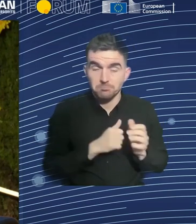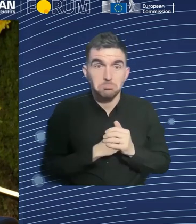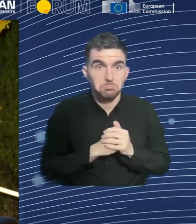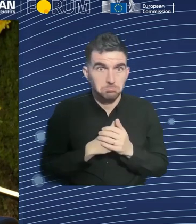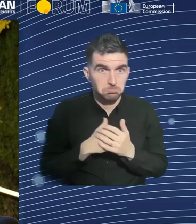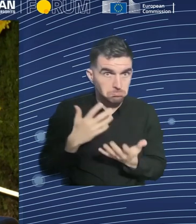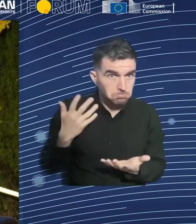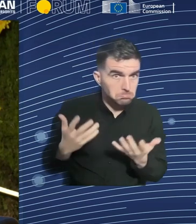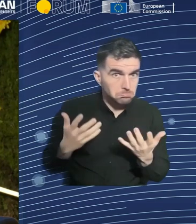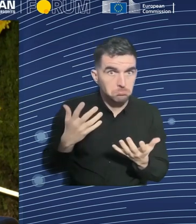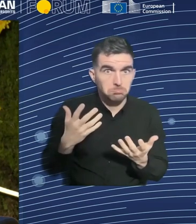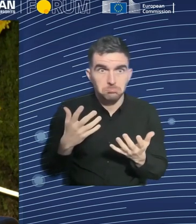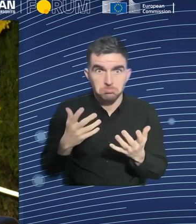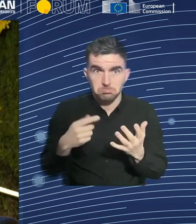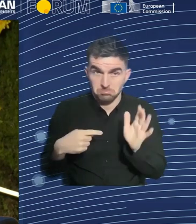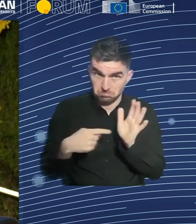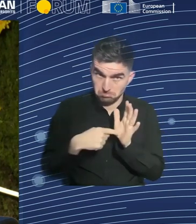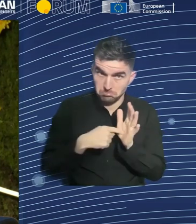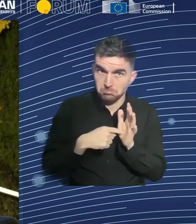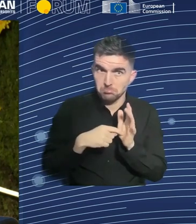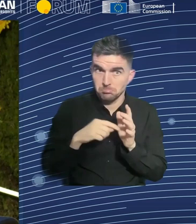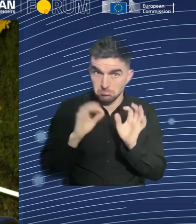minimized and how to harness rather the benefit?